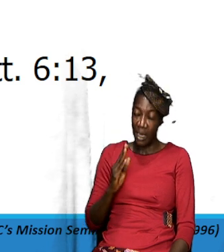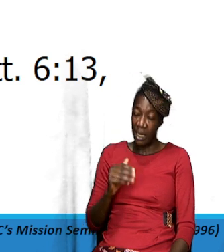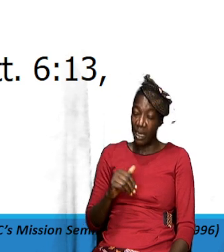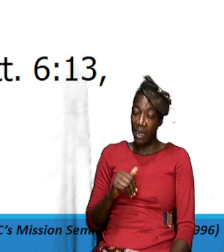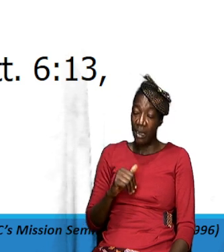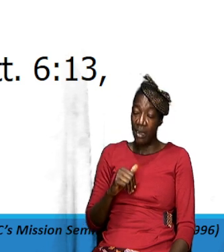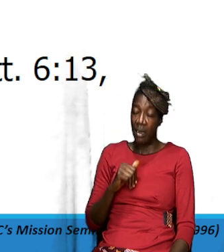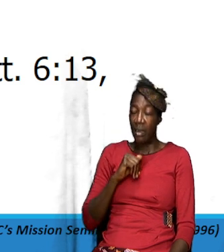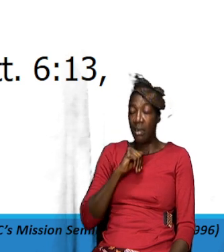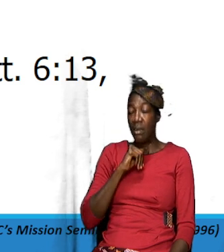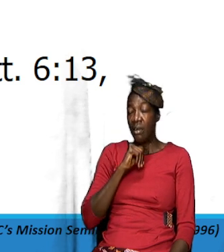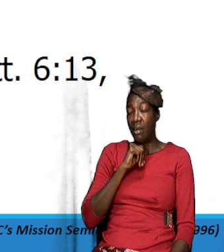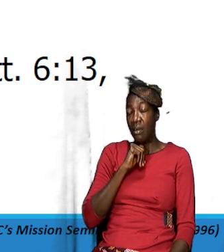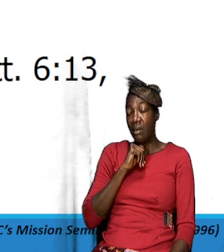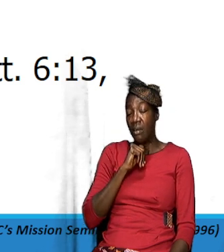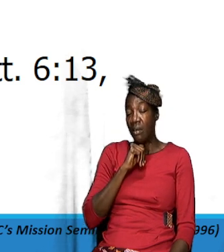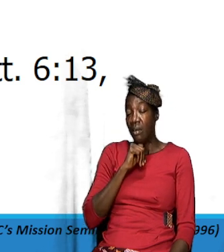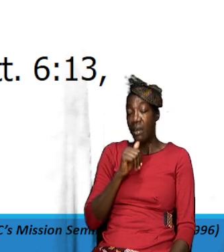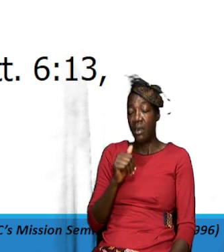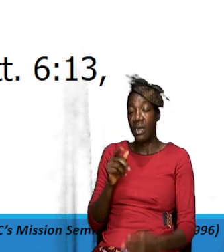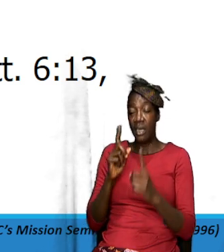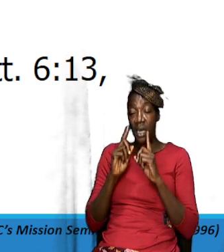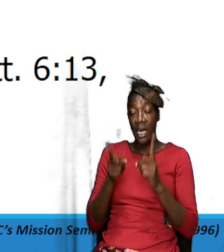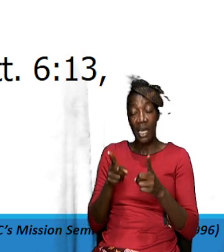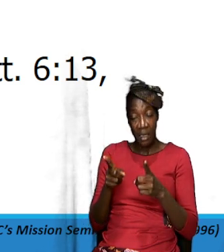answer our prayer as it relates to bread